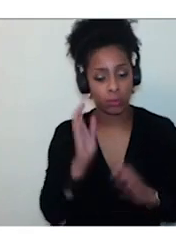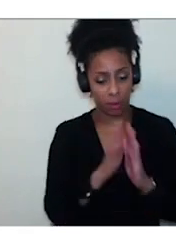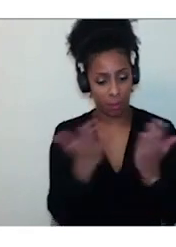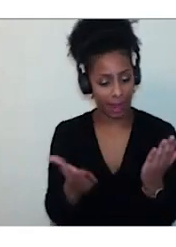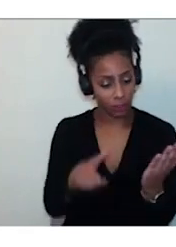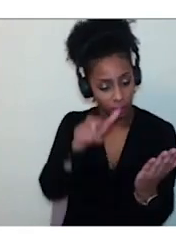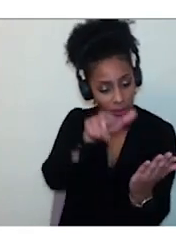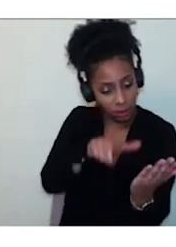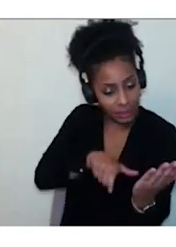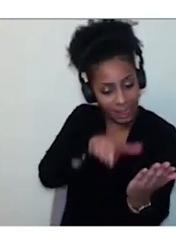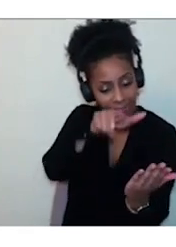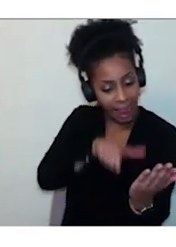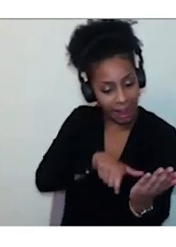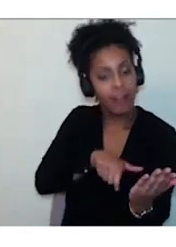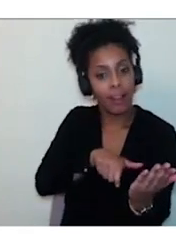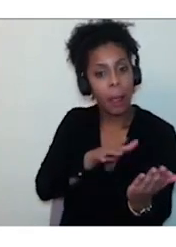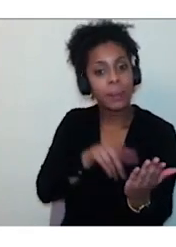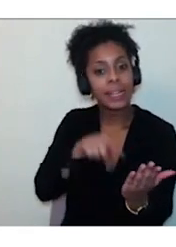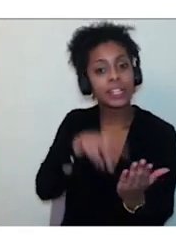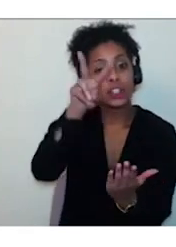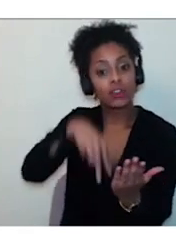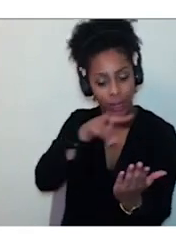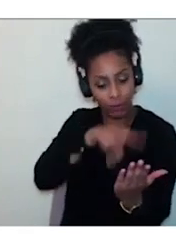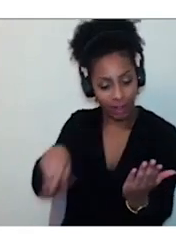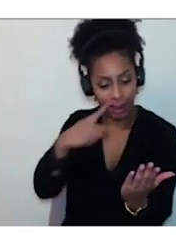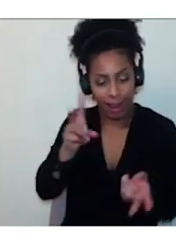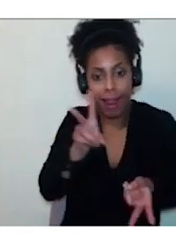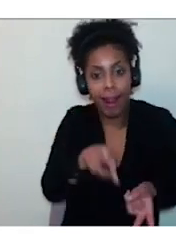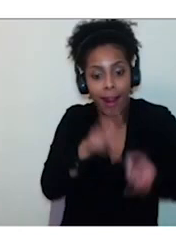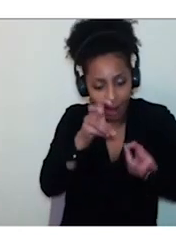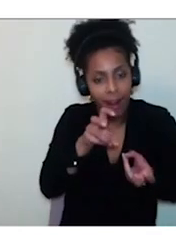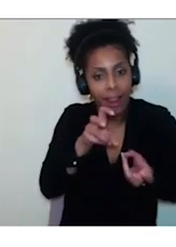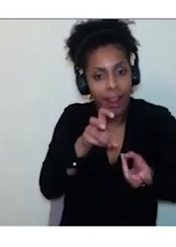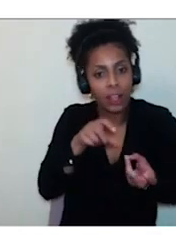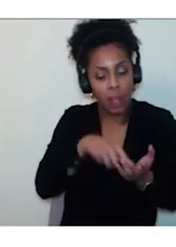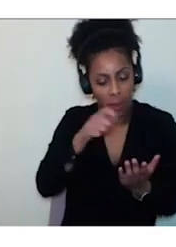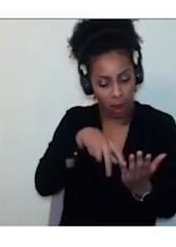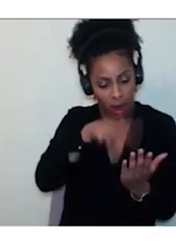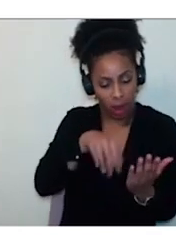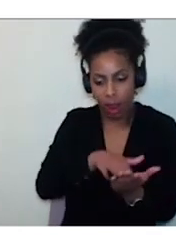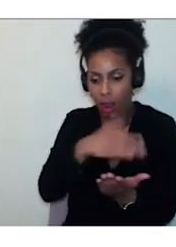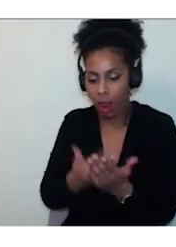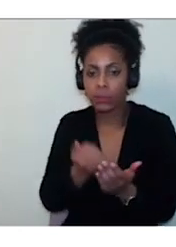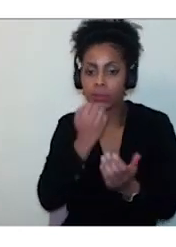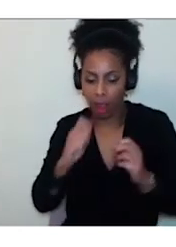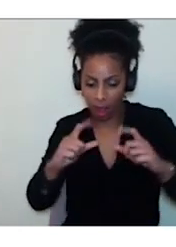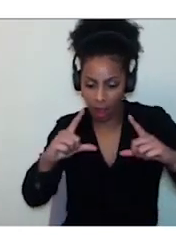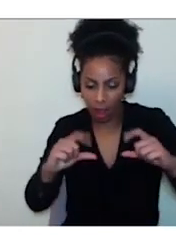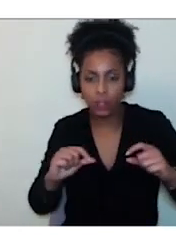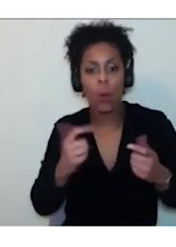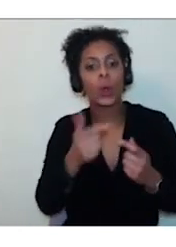that may be narrated by screen readers. This may then be resized and read in larger typefaces or using speech synthesis.